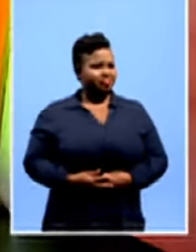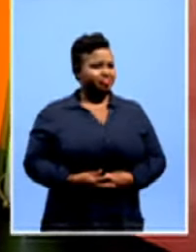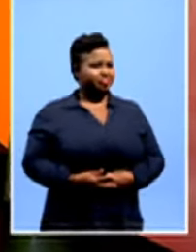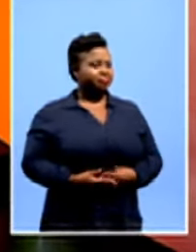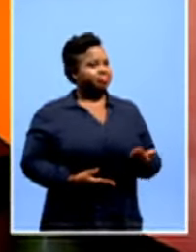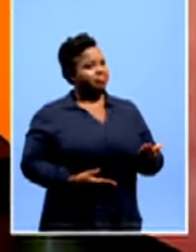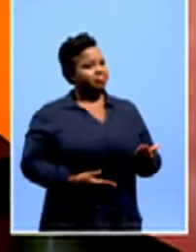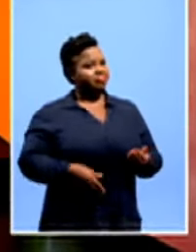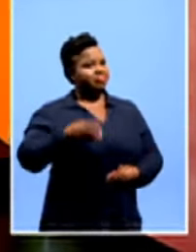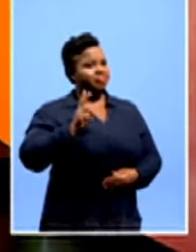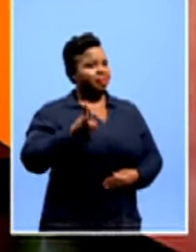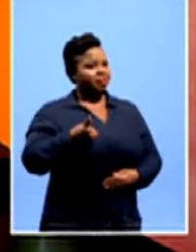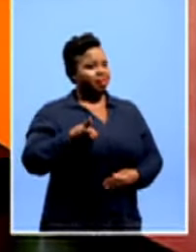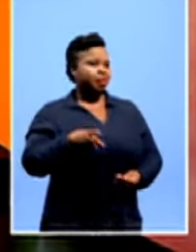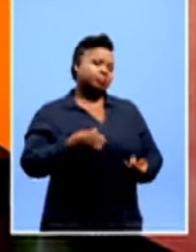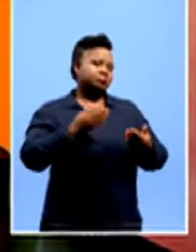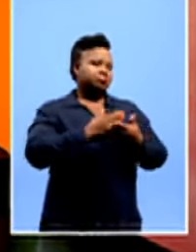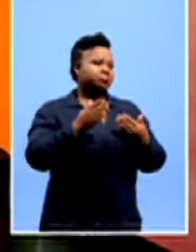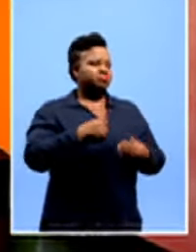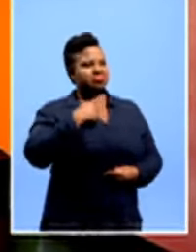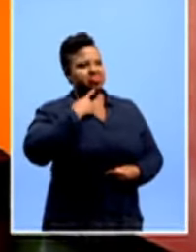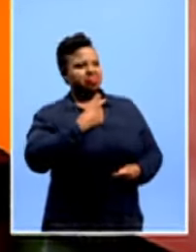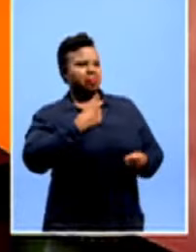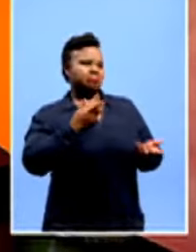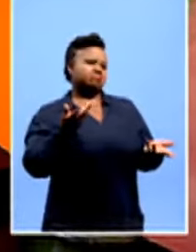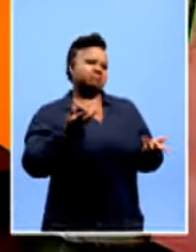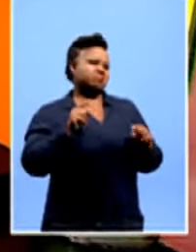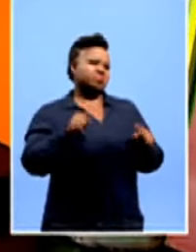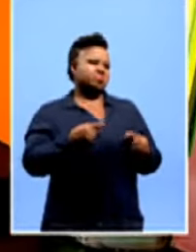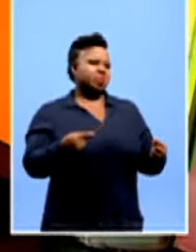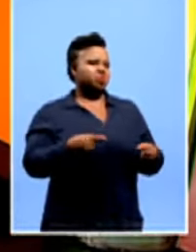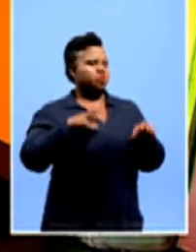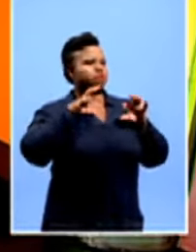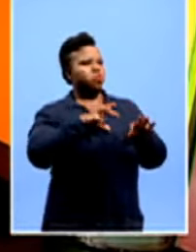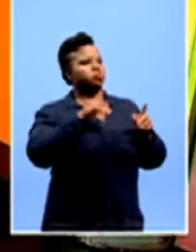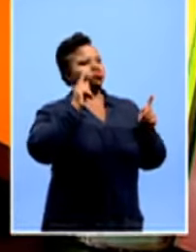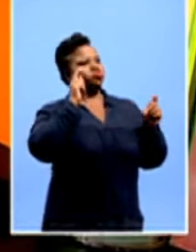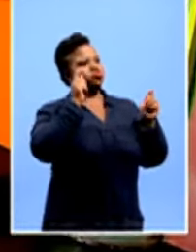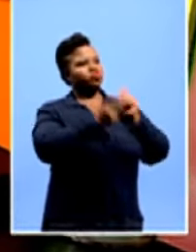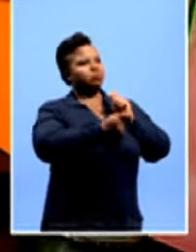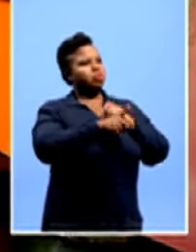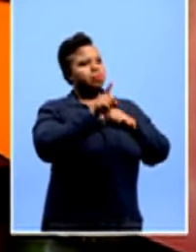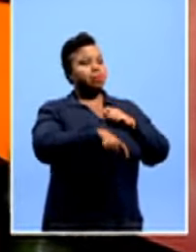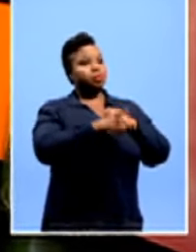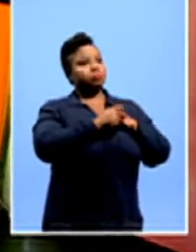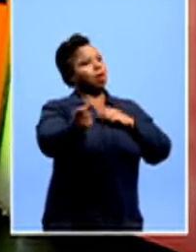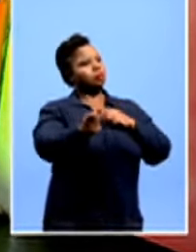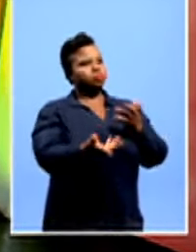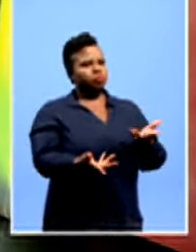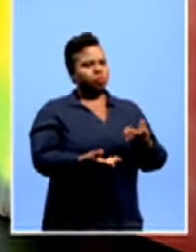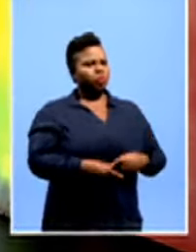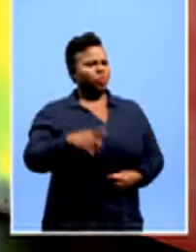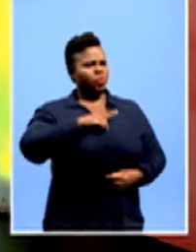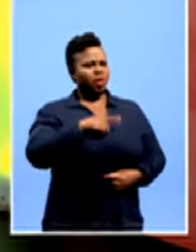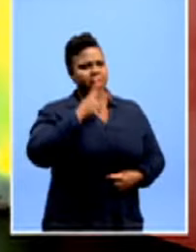this idea in some circles that, you know, you can't force these codes to transform faster than they should, almost